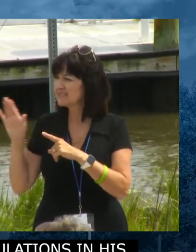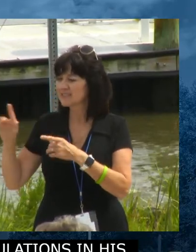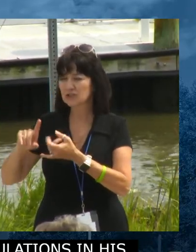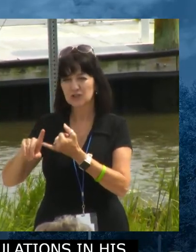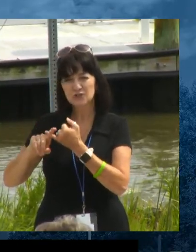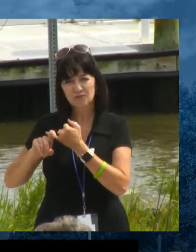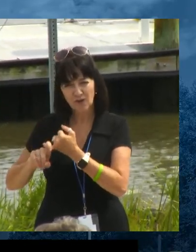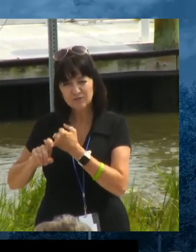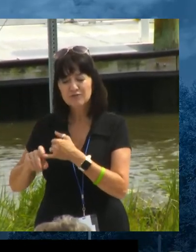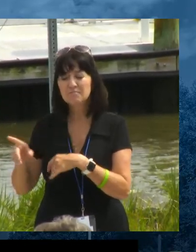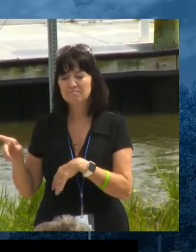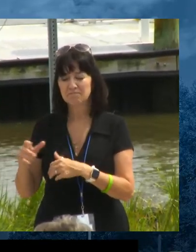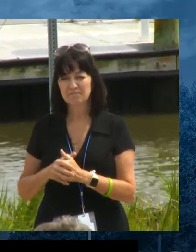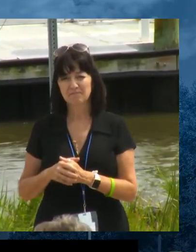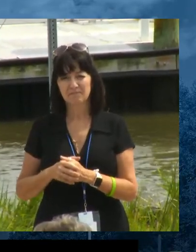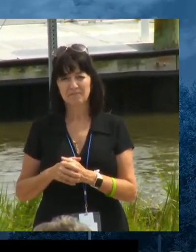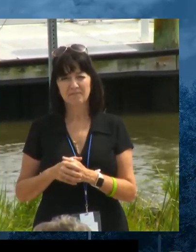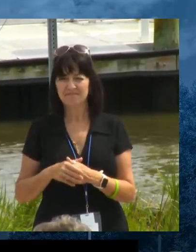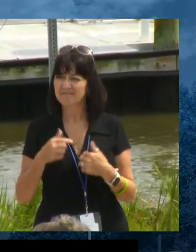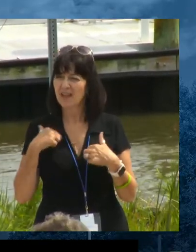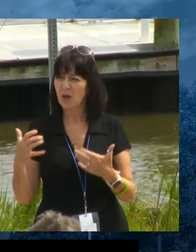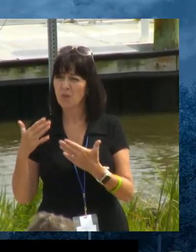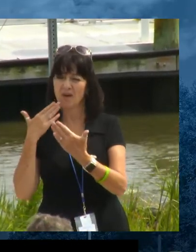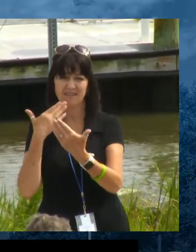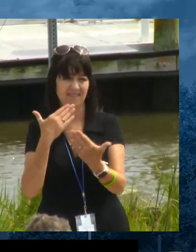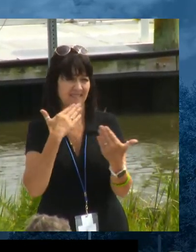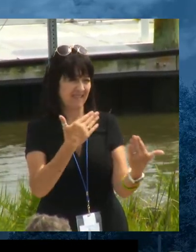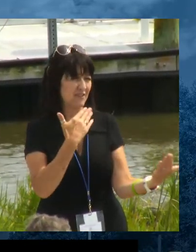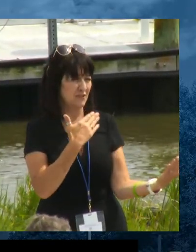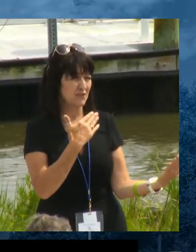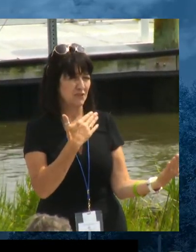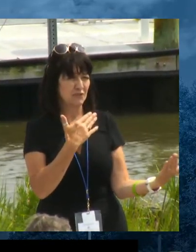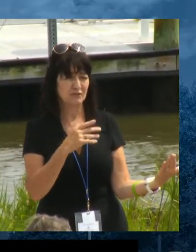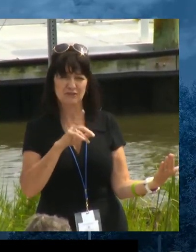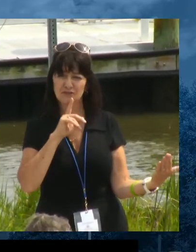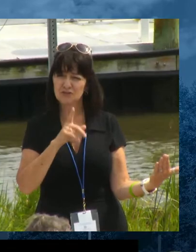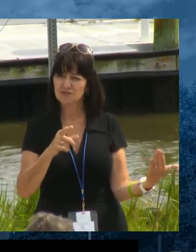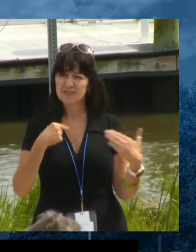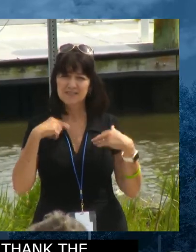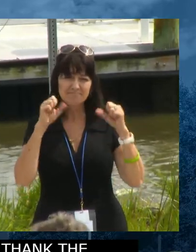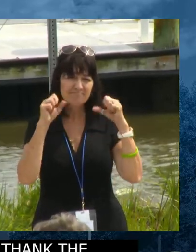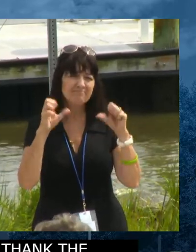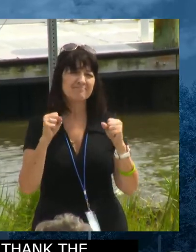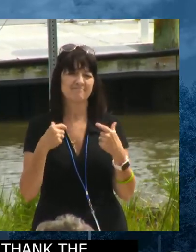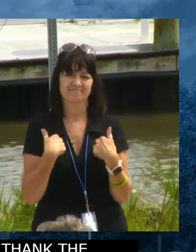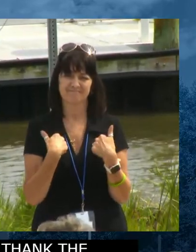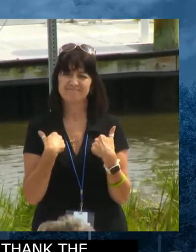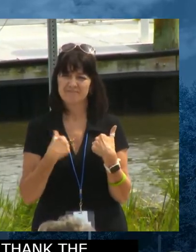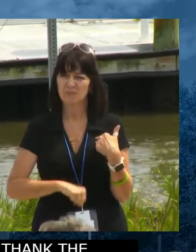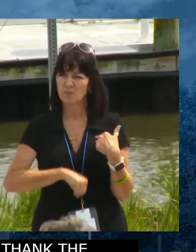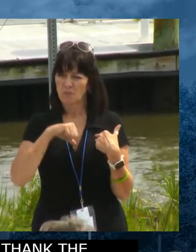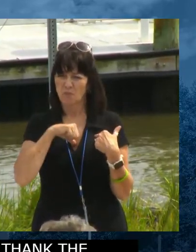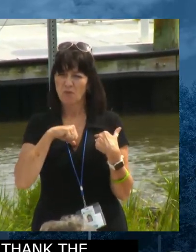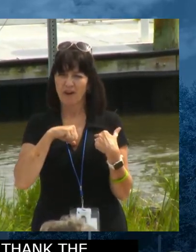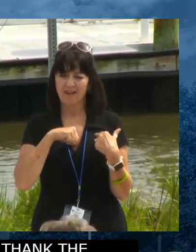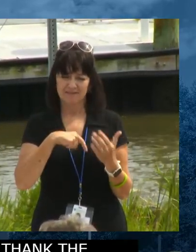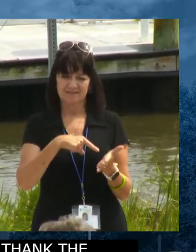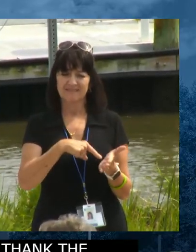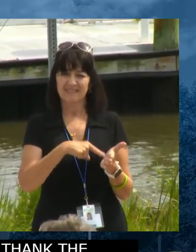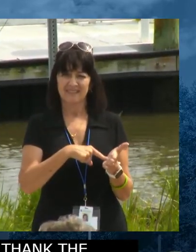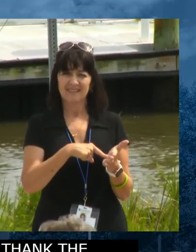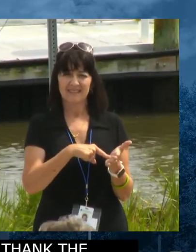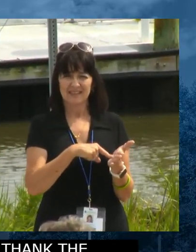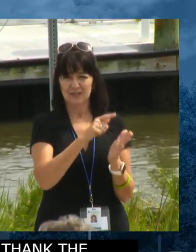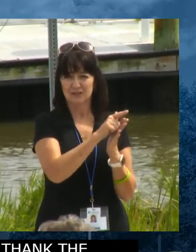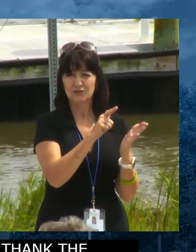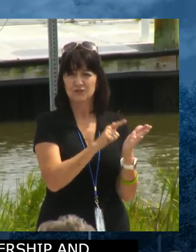majority leader. And thank each and every one of you. And I am just so incredibly proud that we get to sign this historic piece of legislation